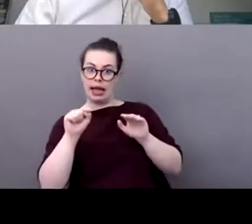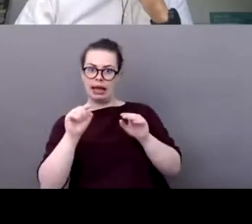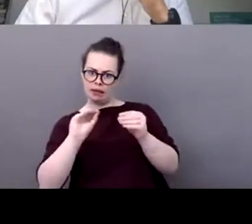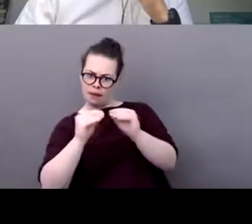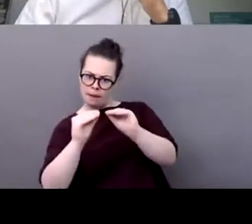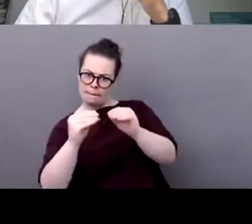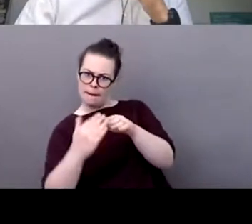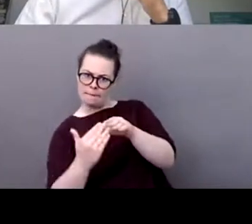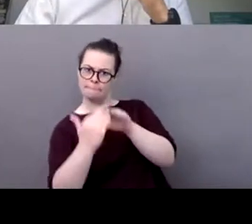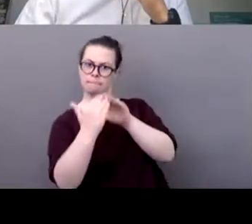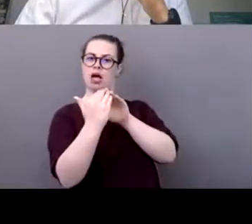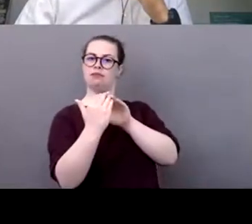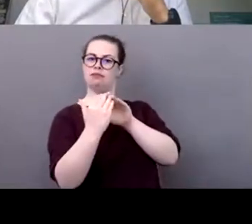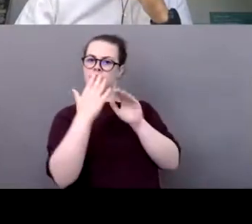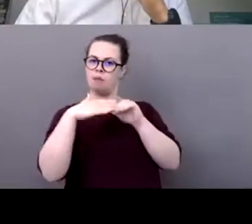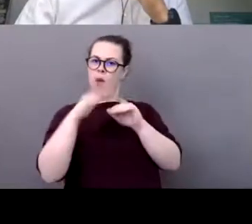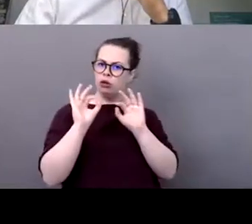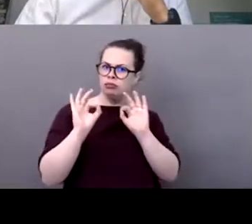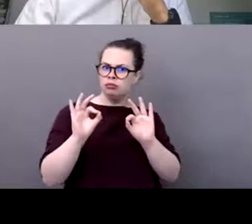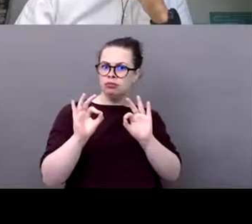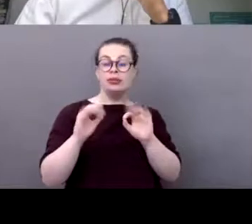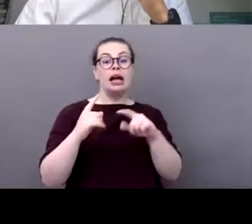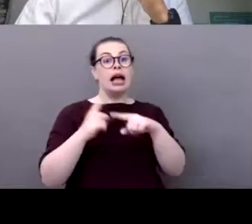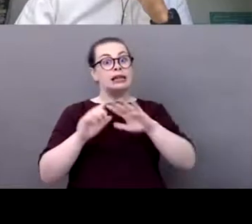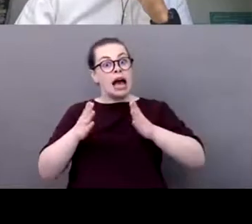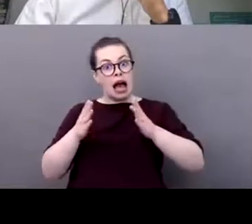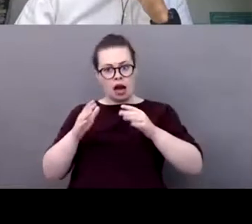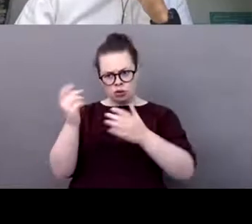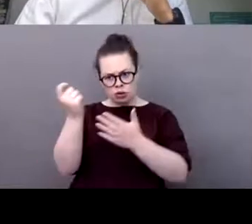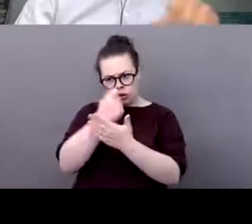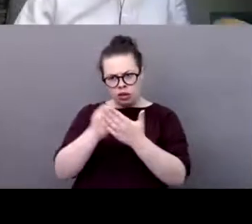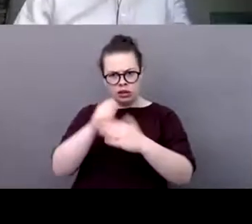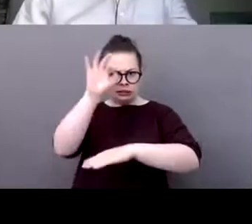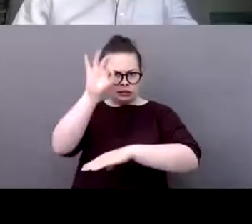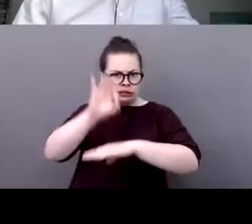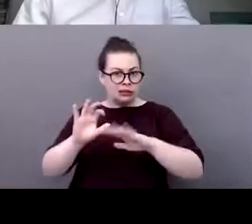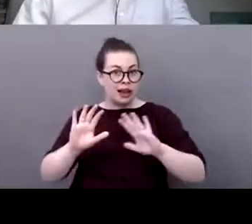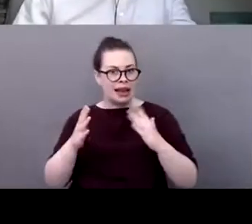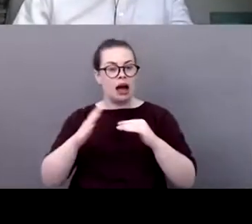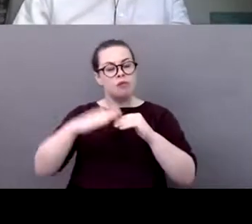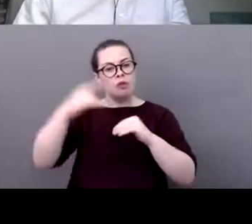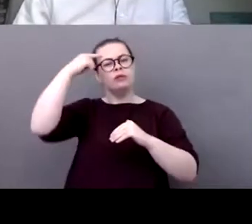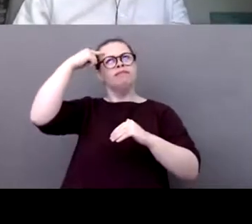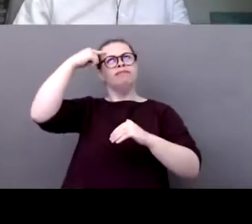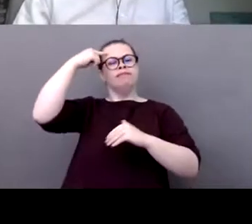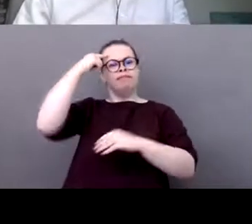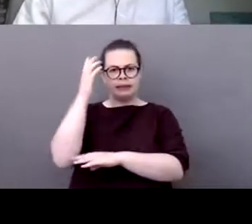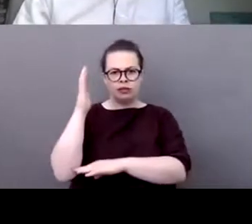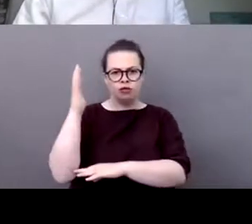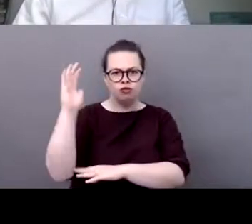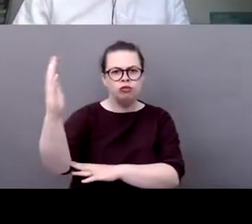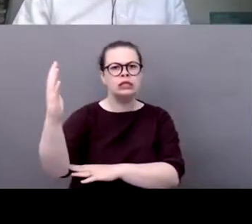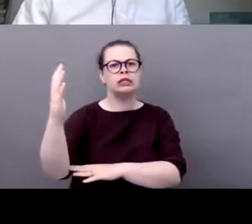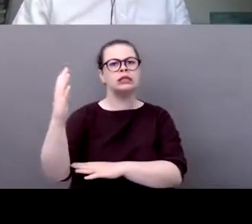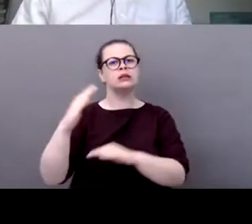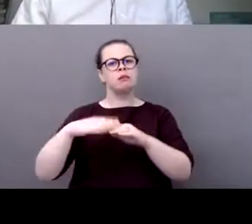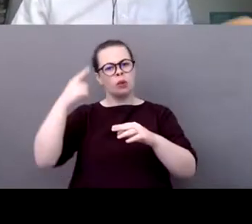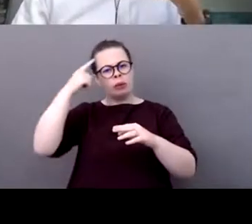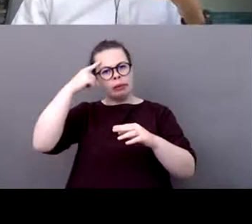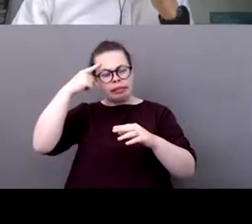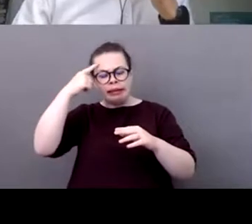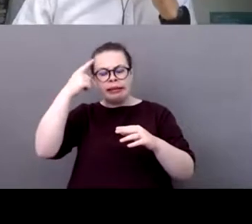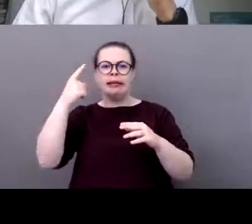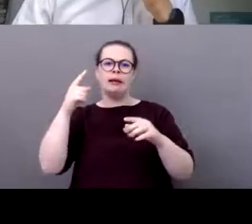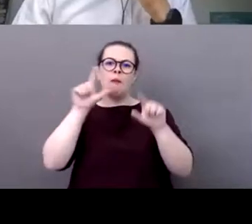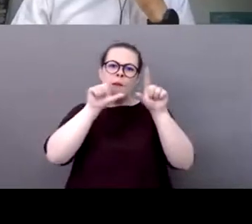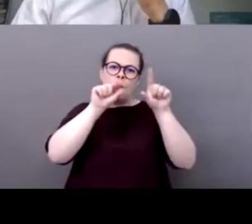at the center of you know the planning so to me it's certainly a positive relationship uh it could be even